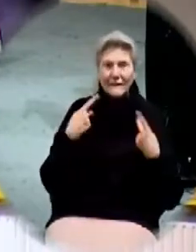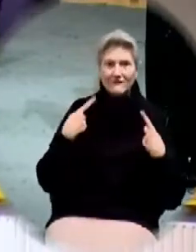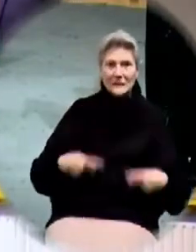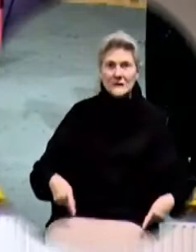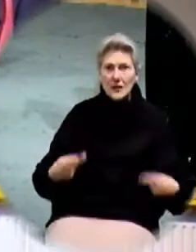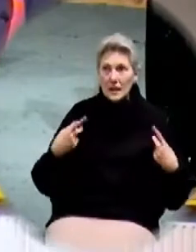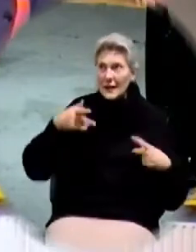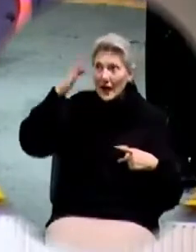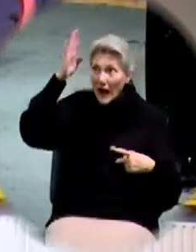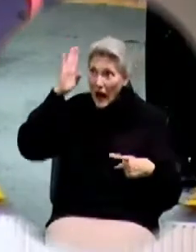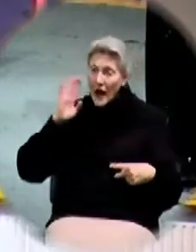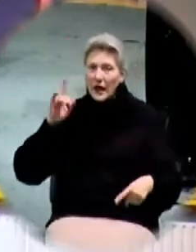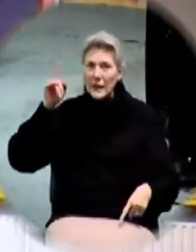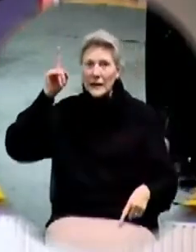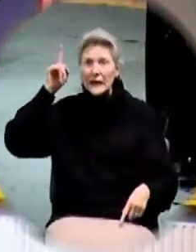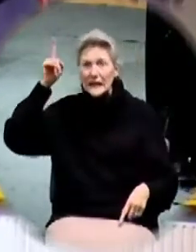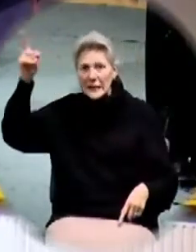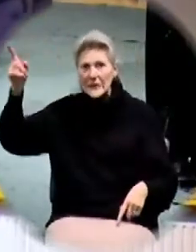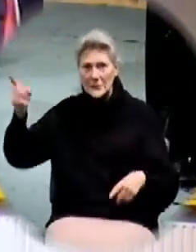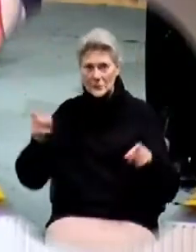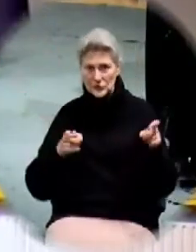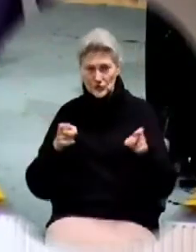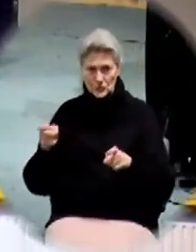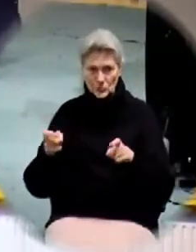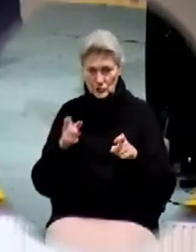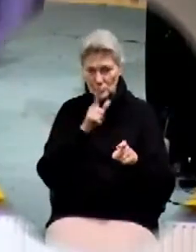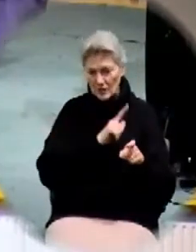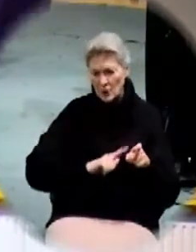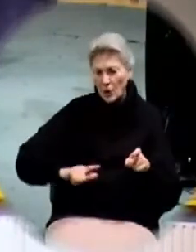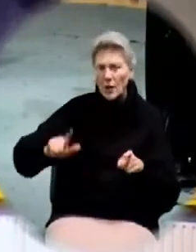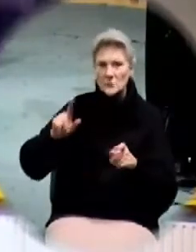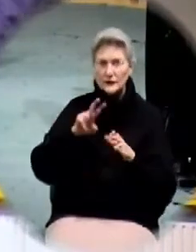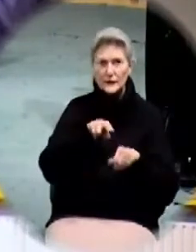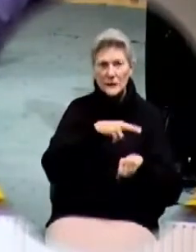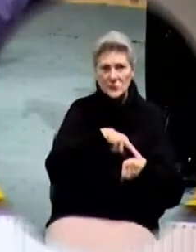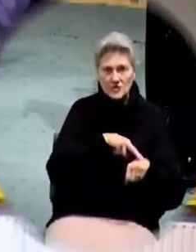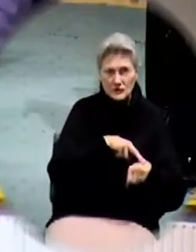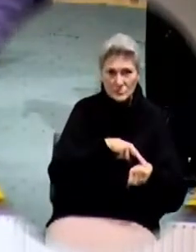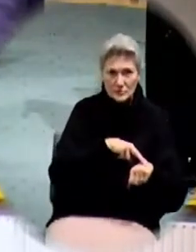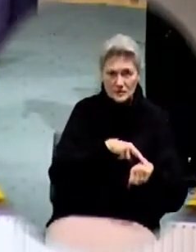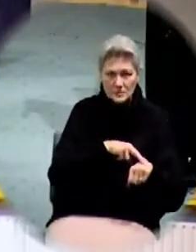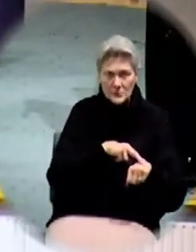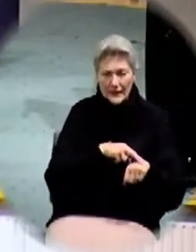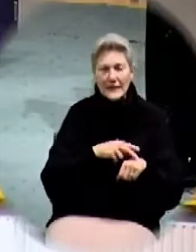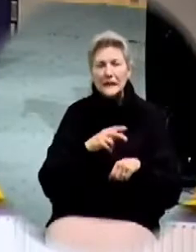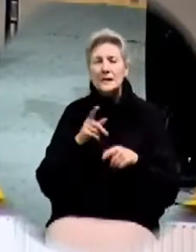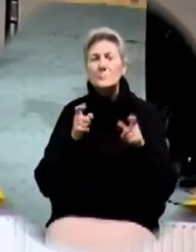God is the God of the laws of nature he is not to them